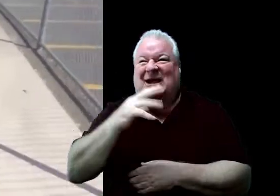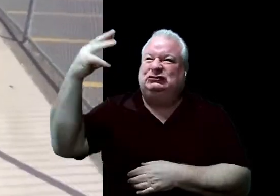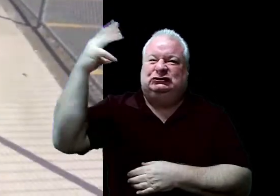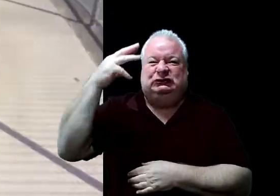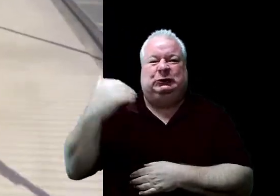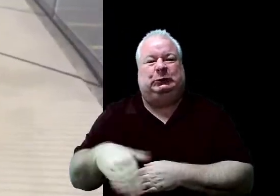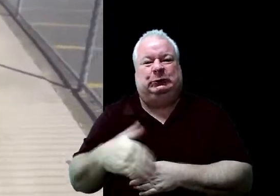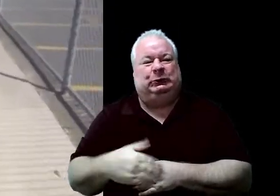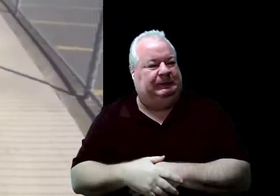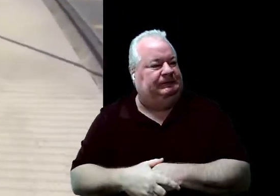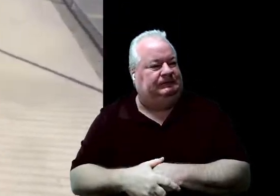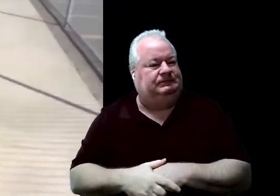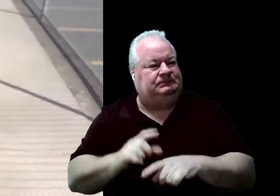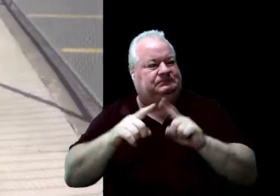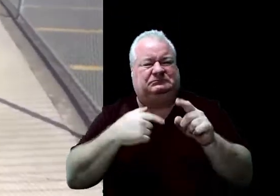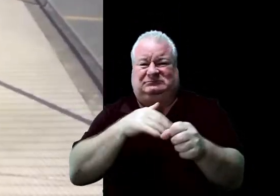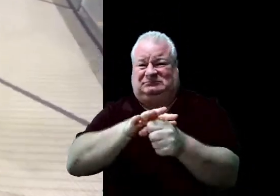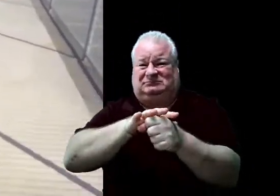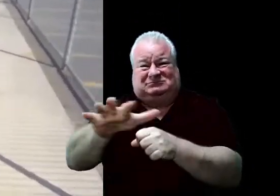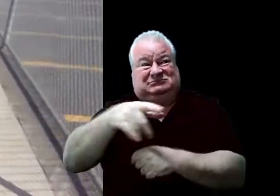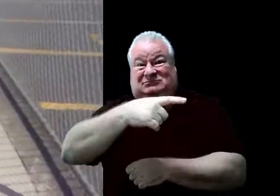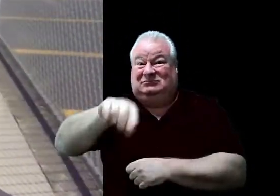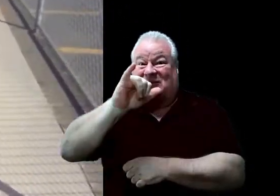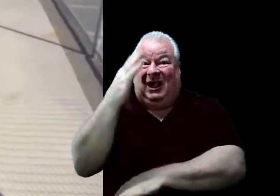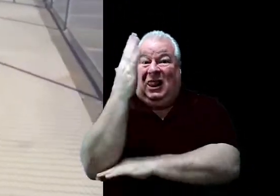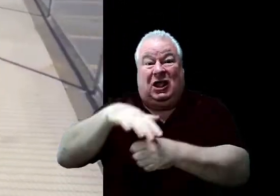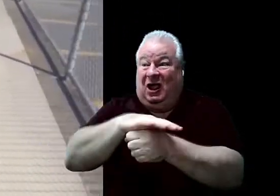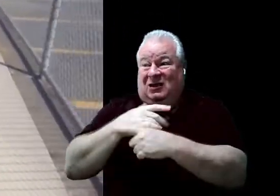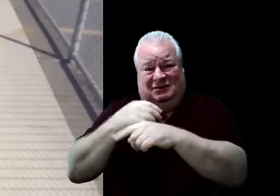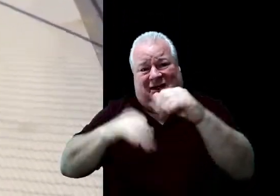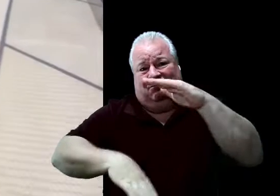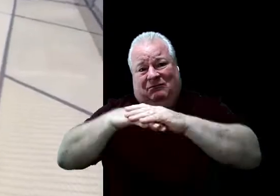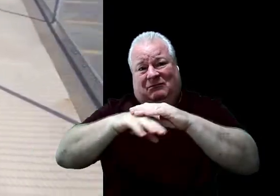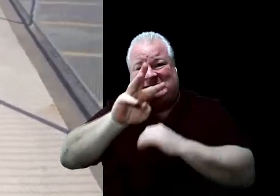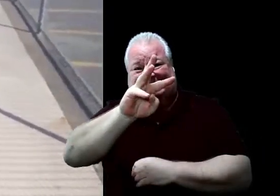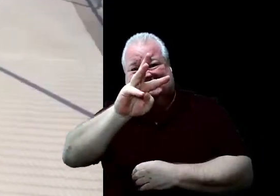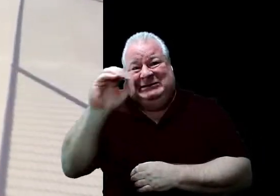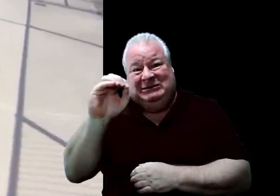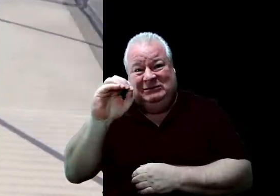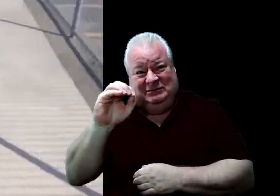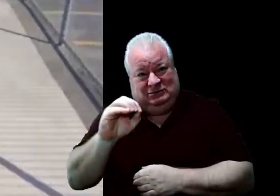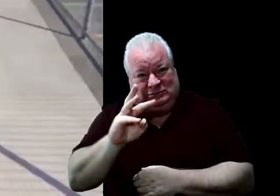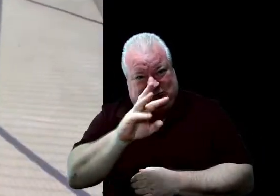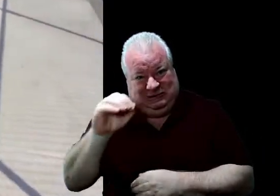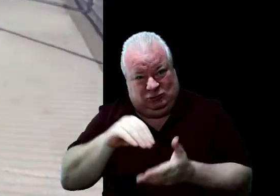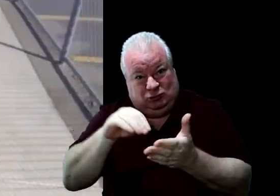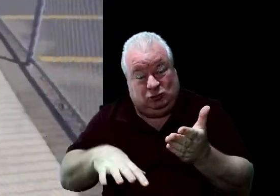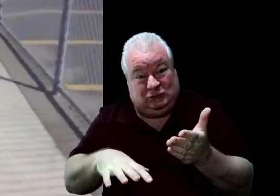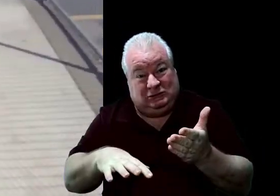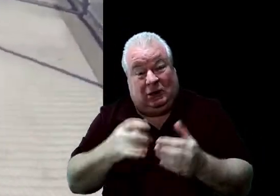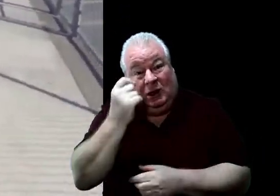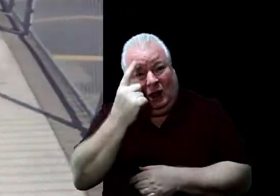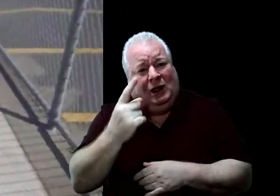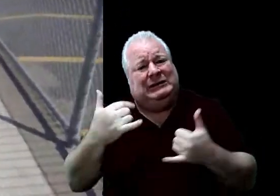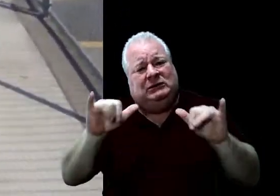We have enough space for 60 students to sit here at once with six feet